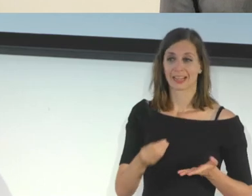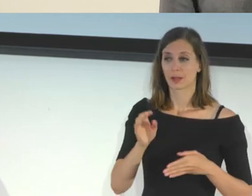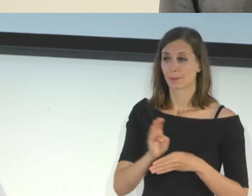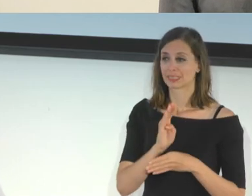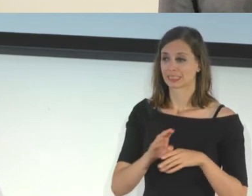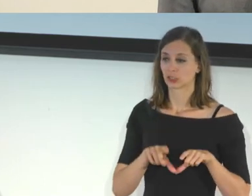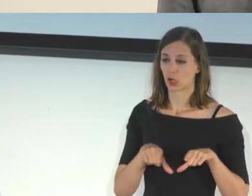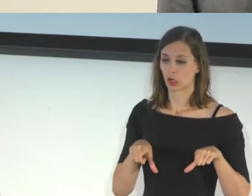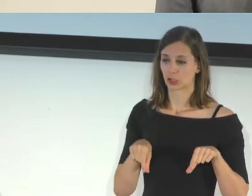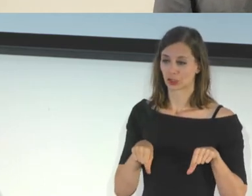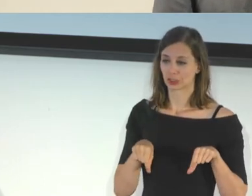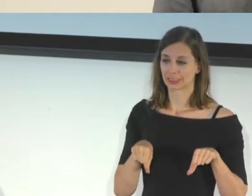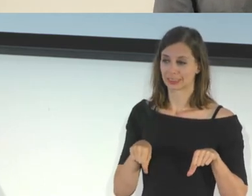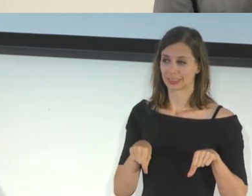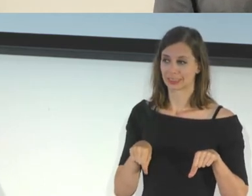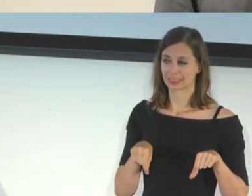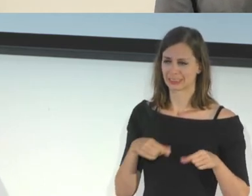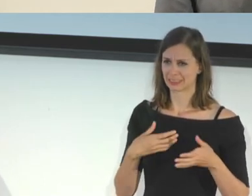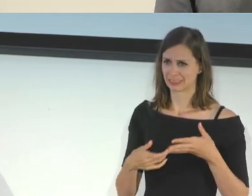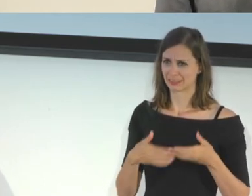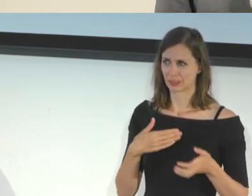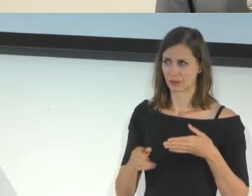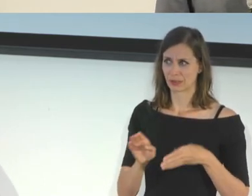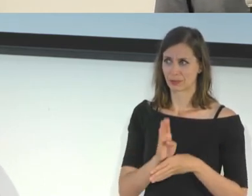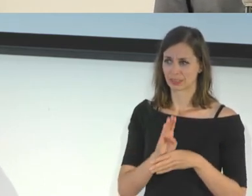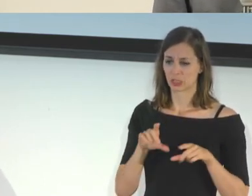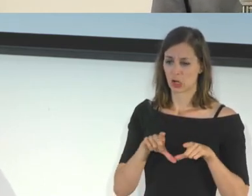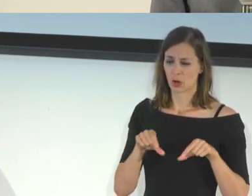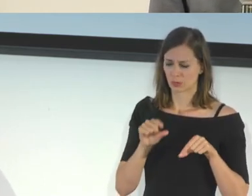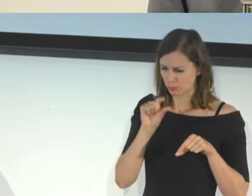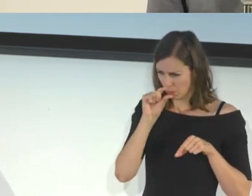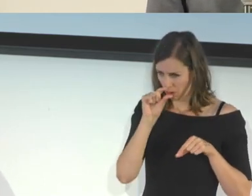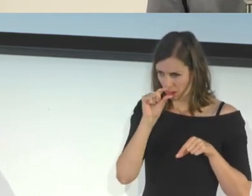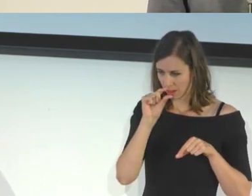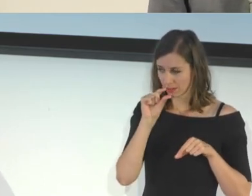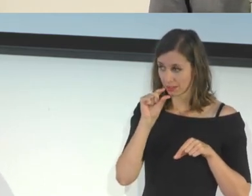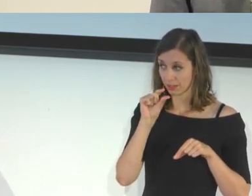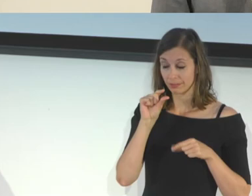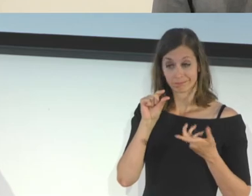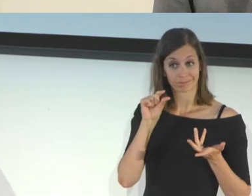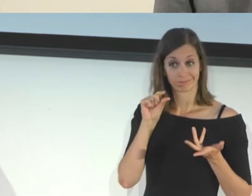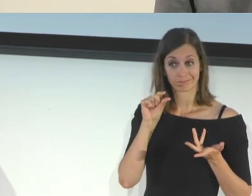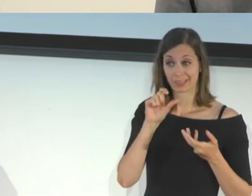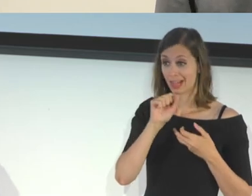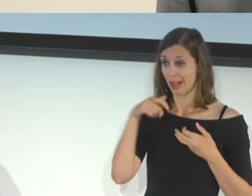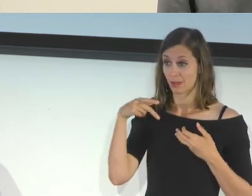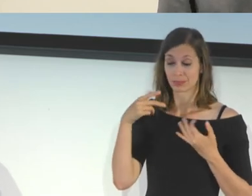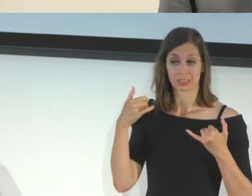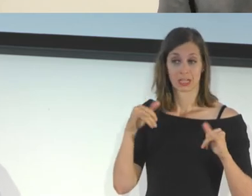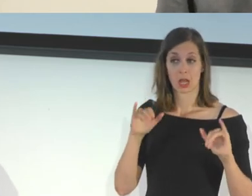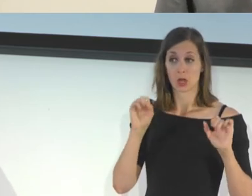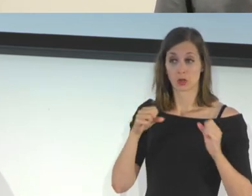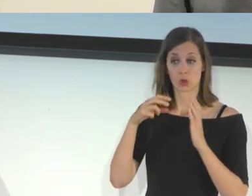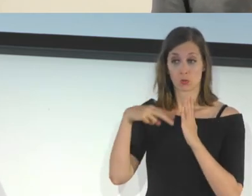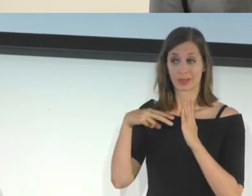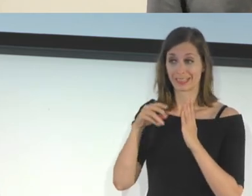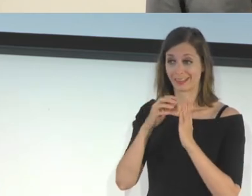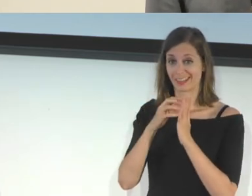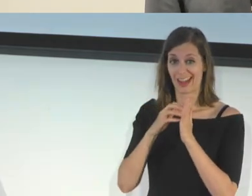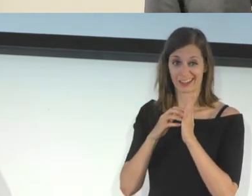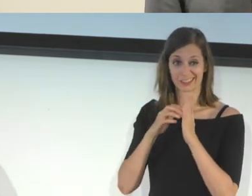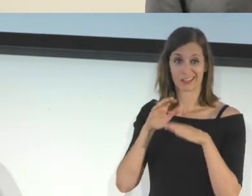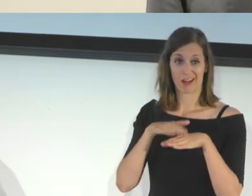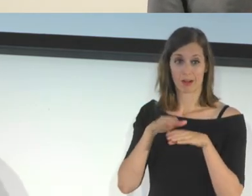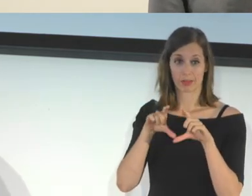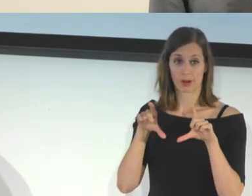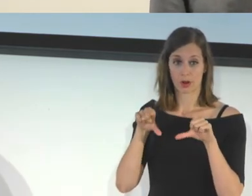And even though the business card is incredibly small, the app was able to pick up that text and read it aloud. Yeah,